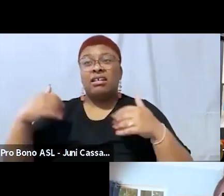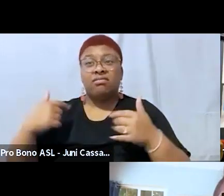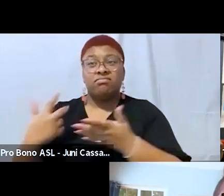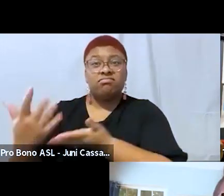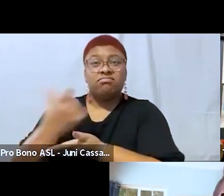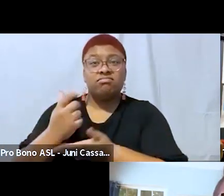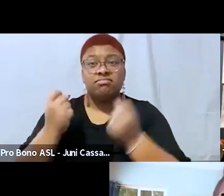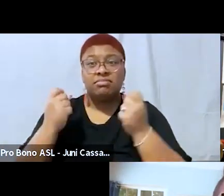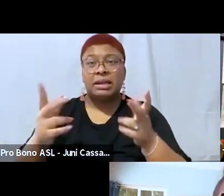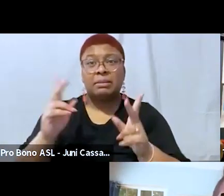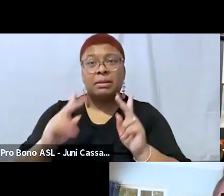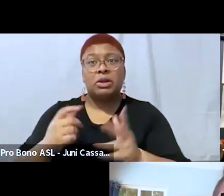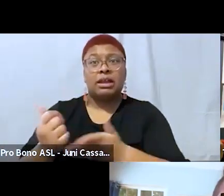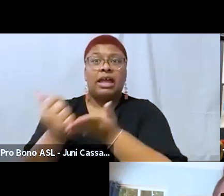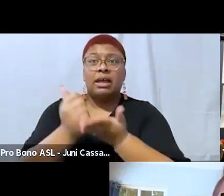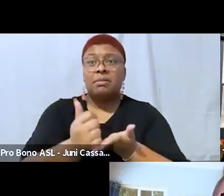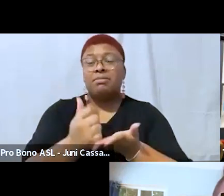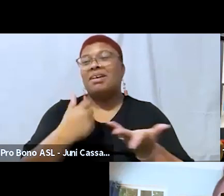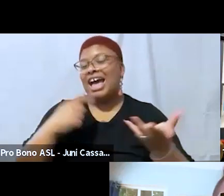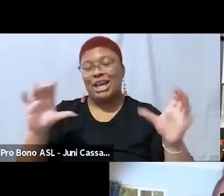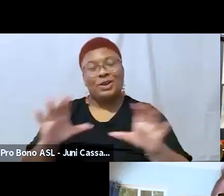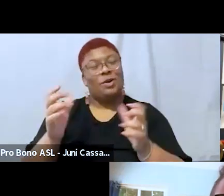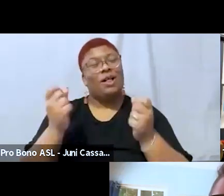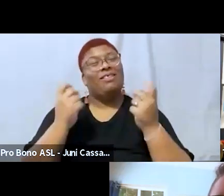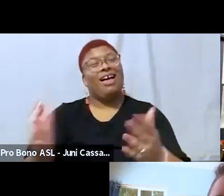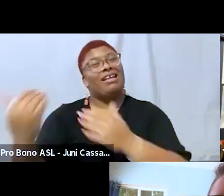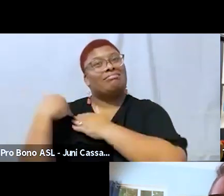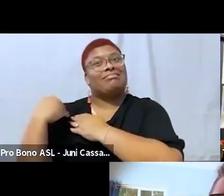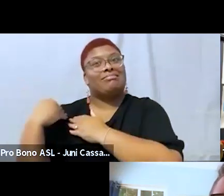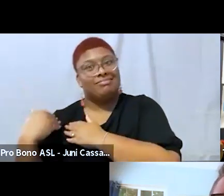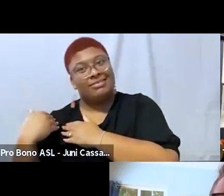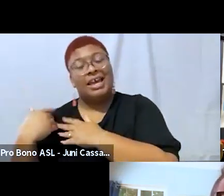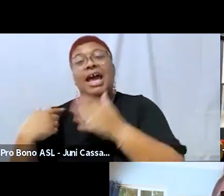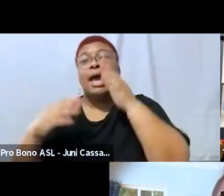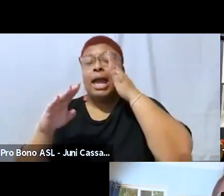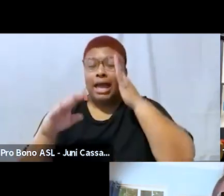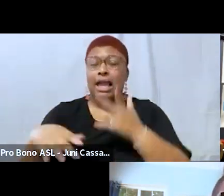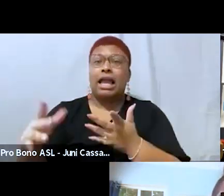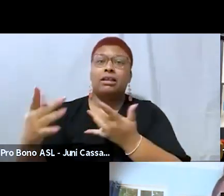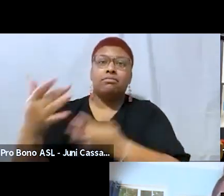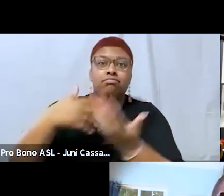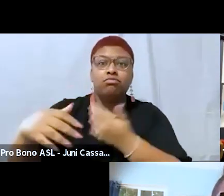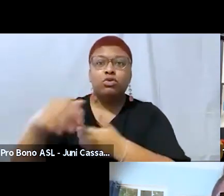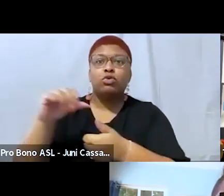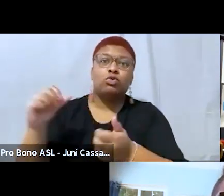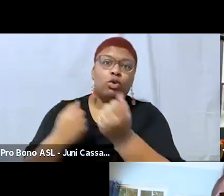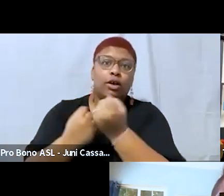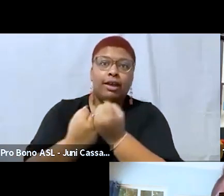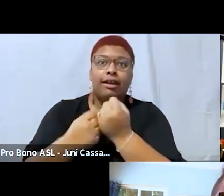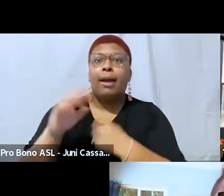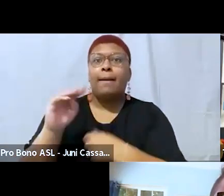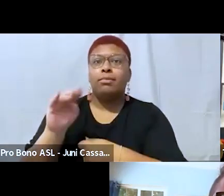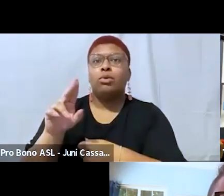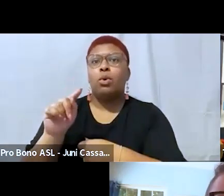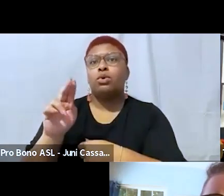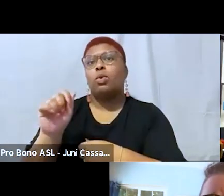i do a lot of stuff and um mutual aid is one of them so i'm kind of caught sometimes between uh really